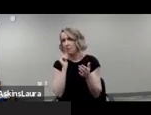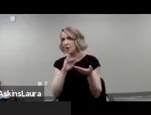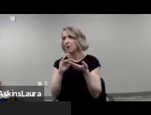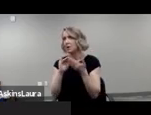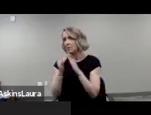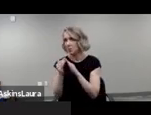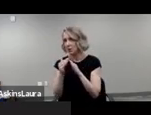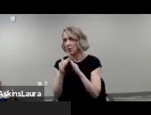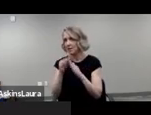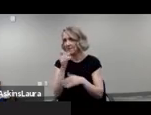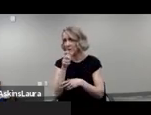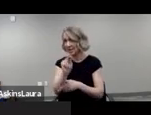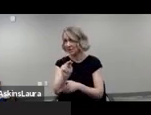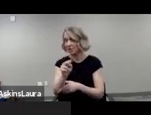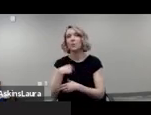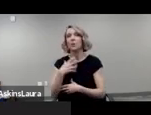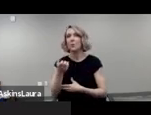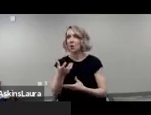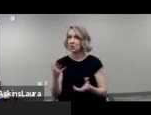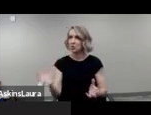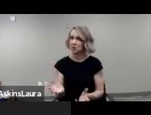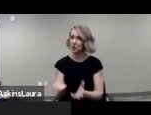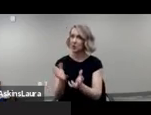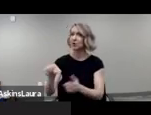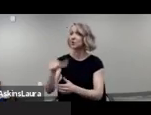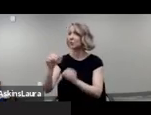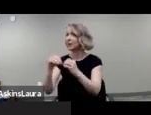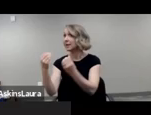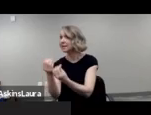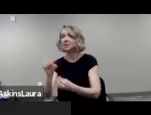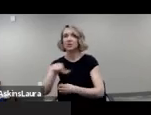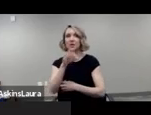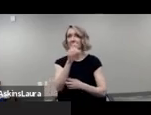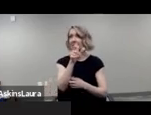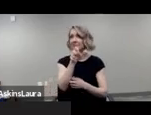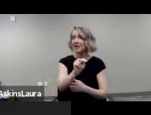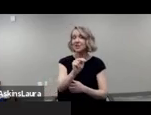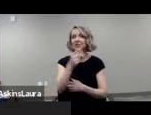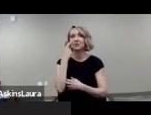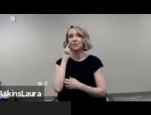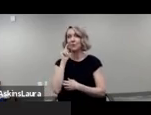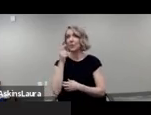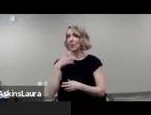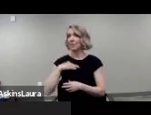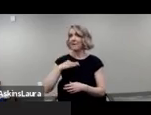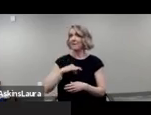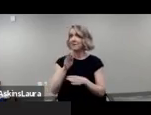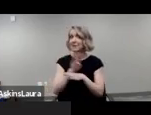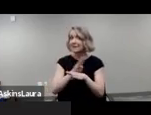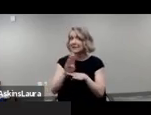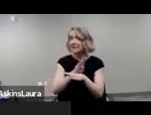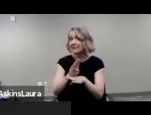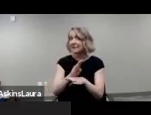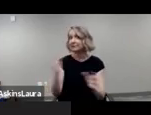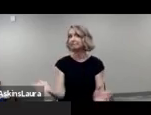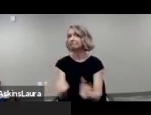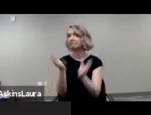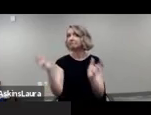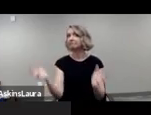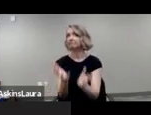and challenge other foundations other organizations for profit businesses to um